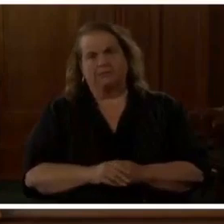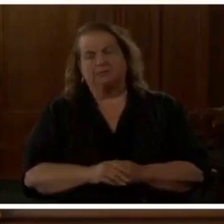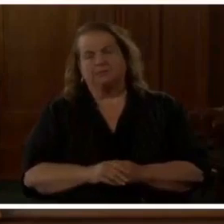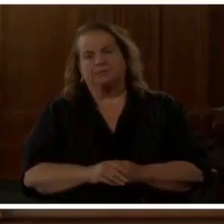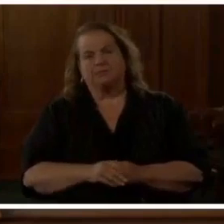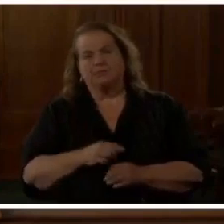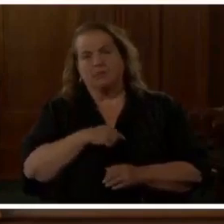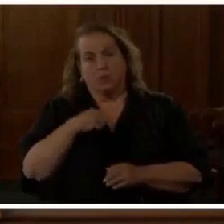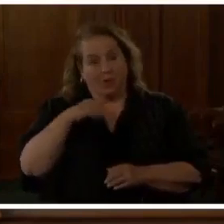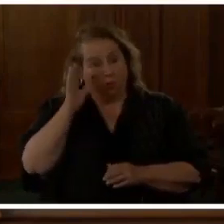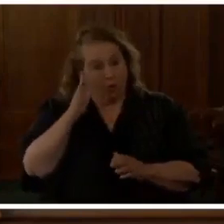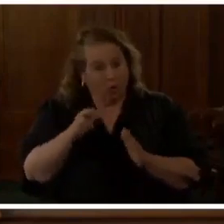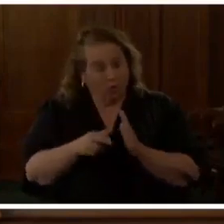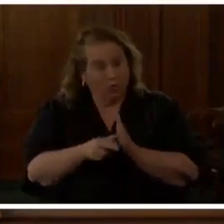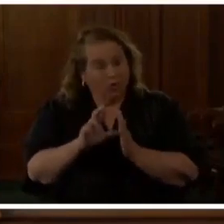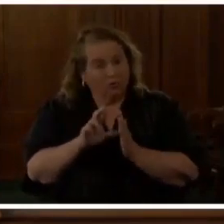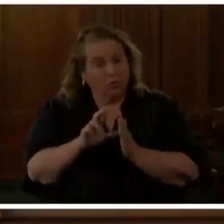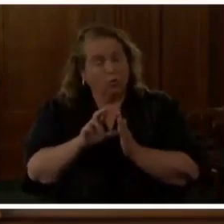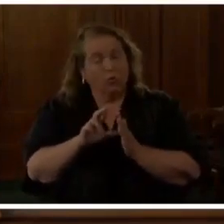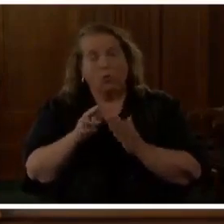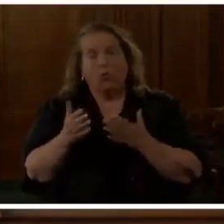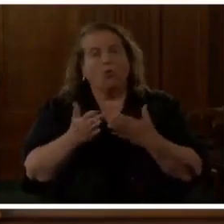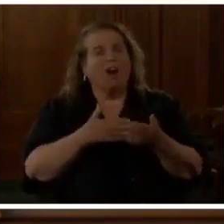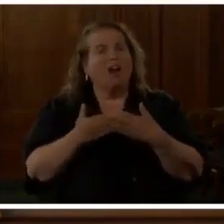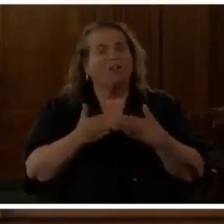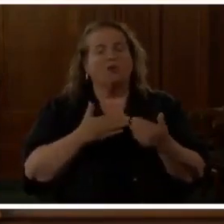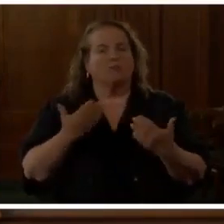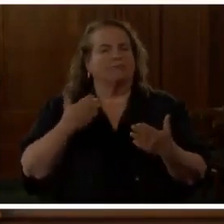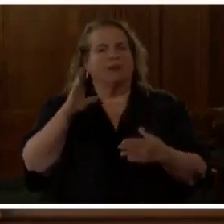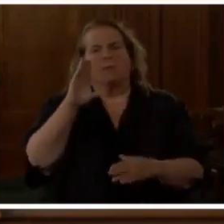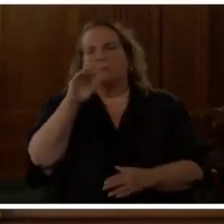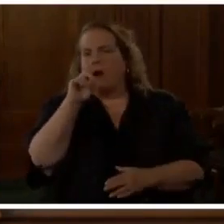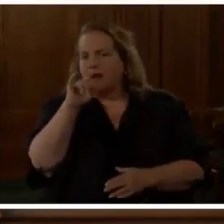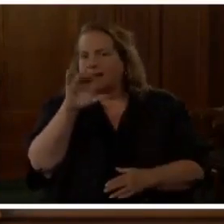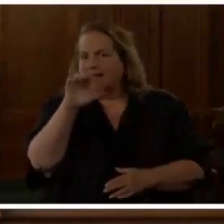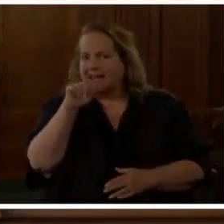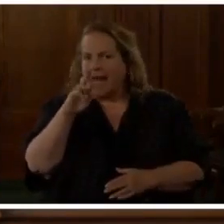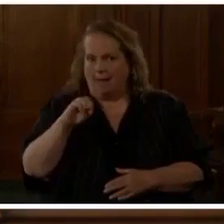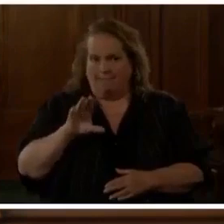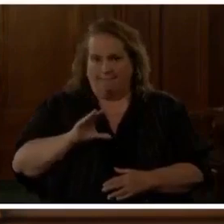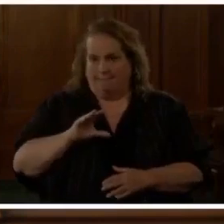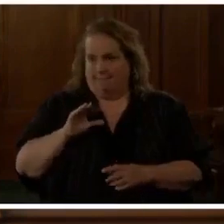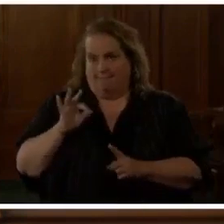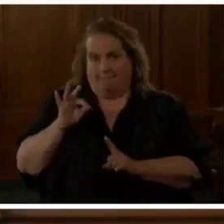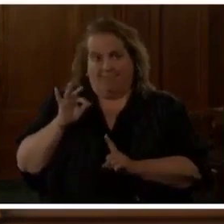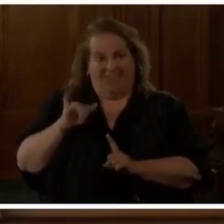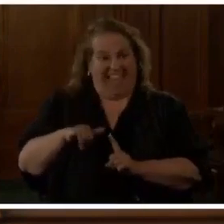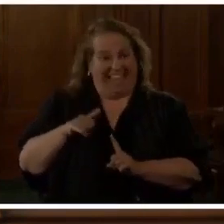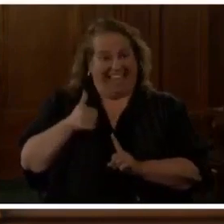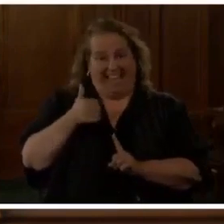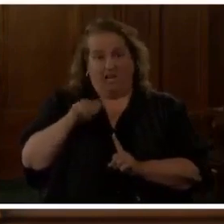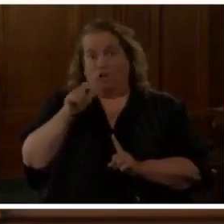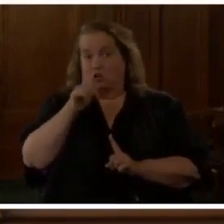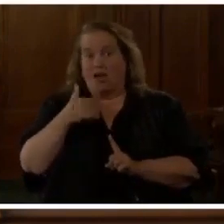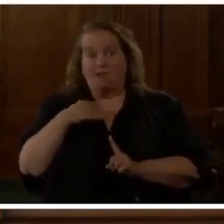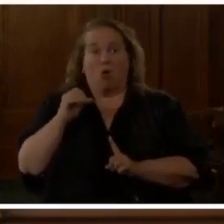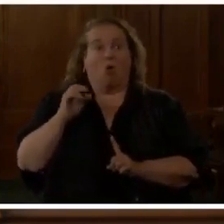We're going to be reviewing whatever body cam video is available, audio.